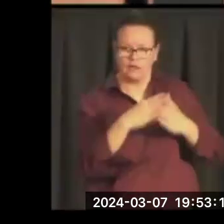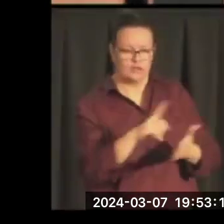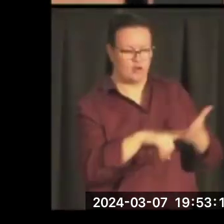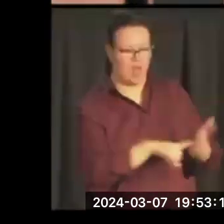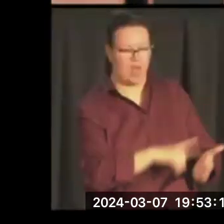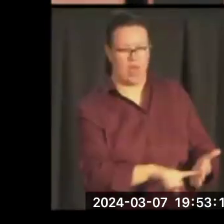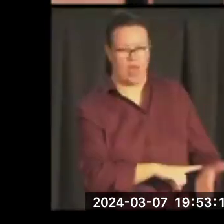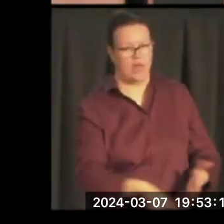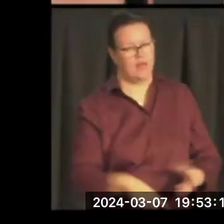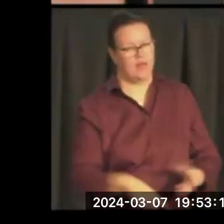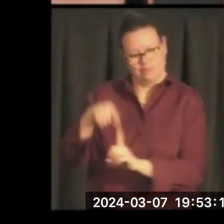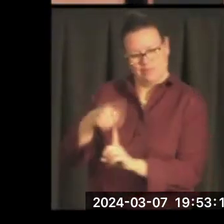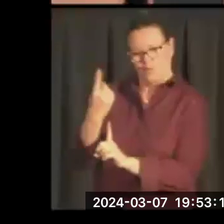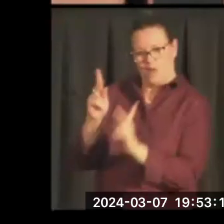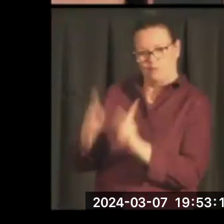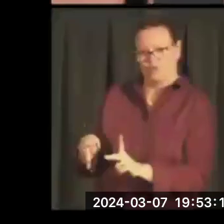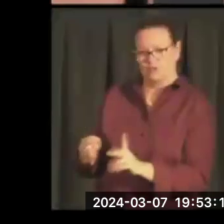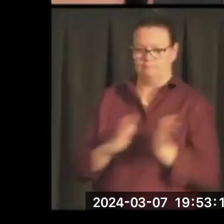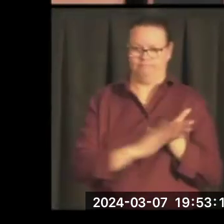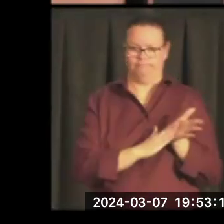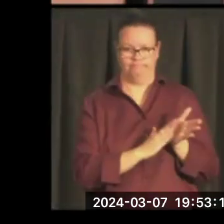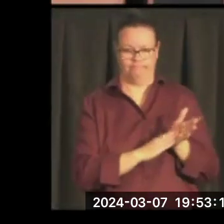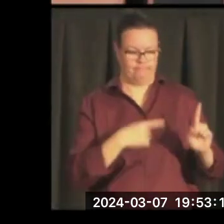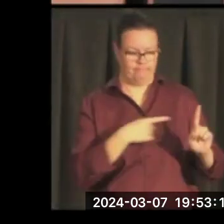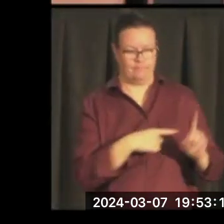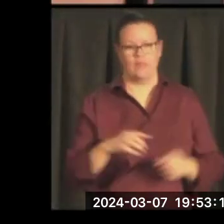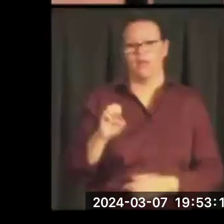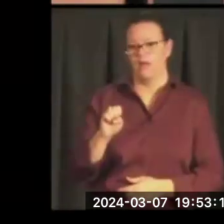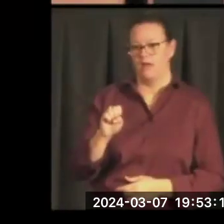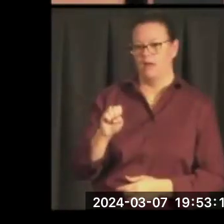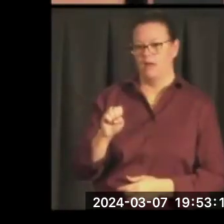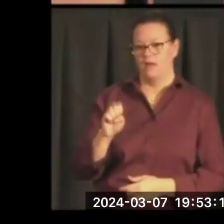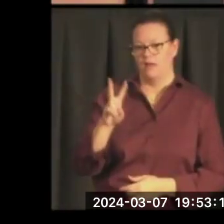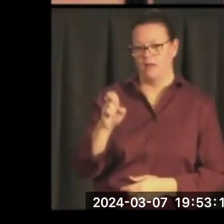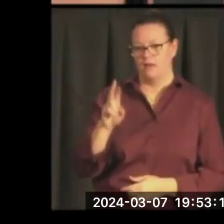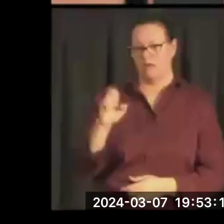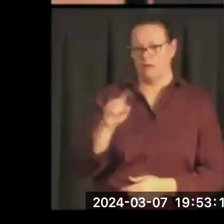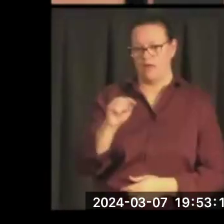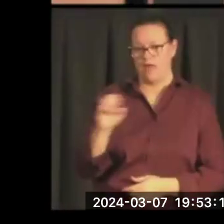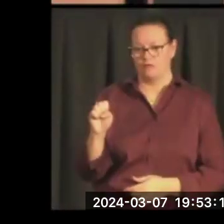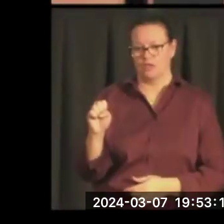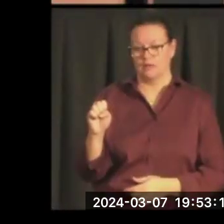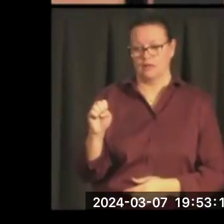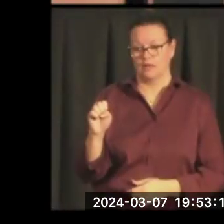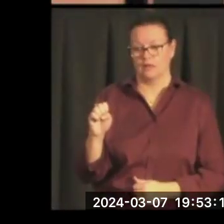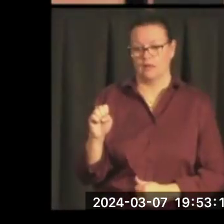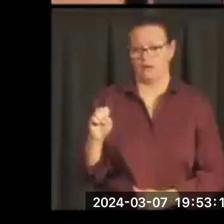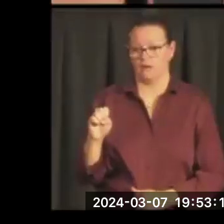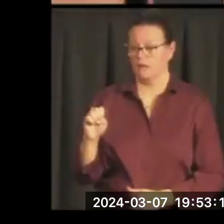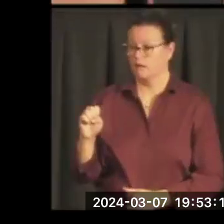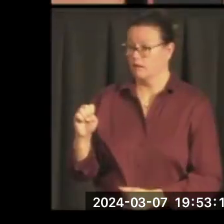stage. In this effort, he also made attempts